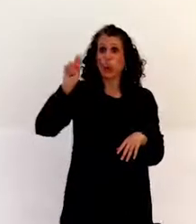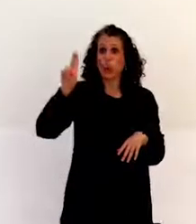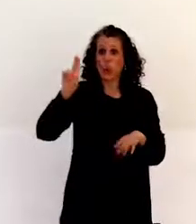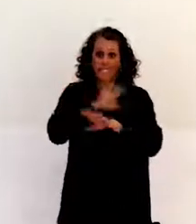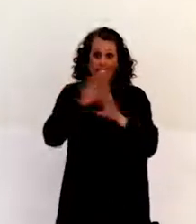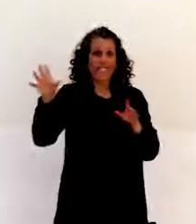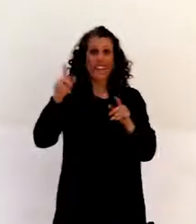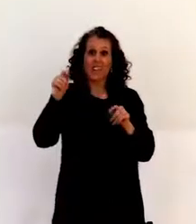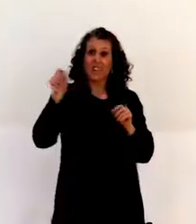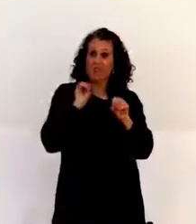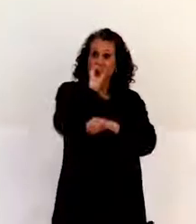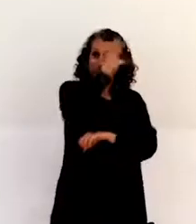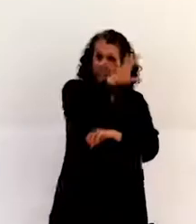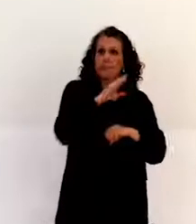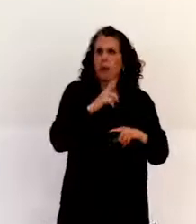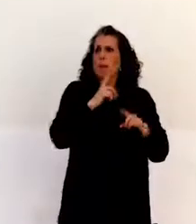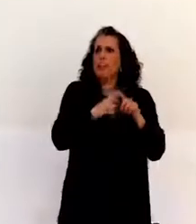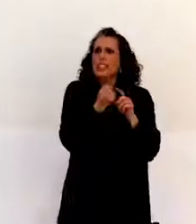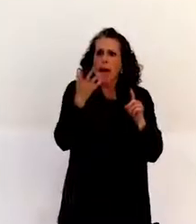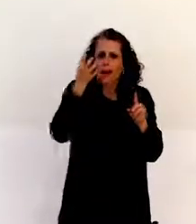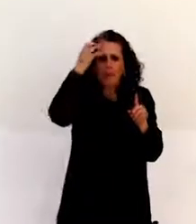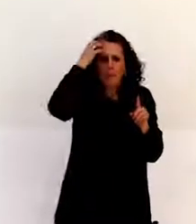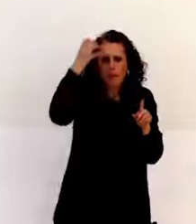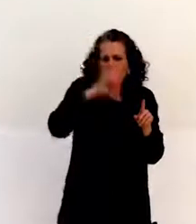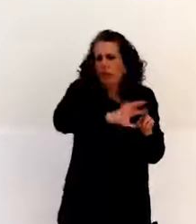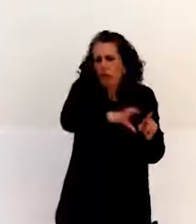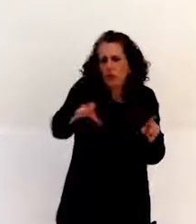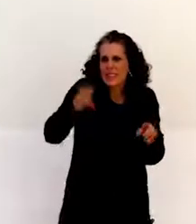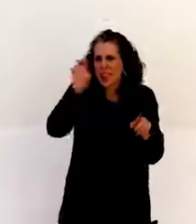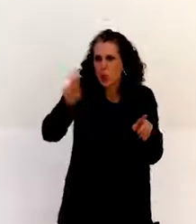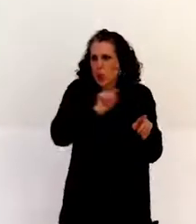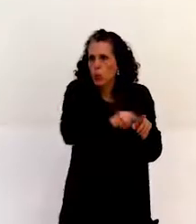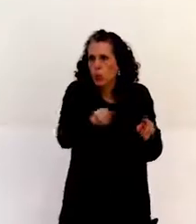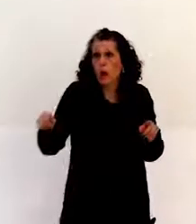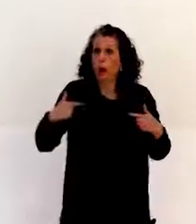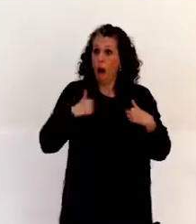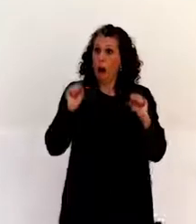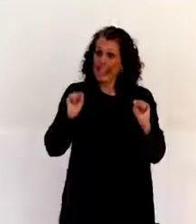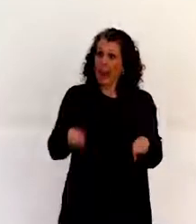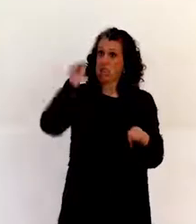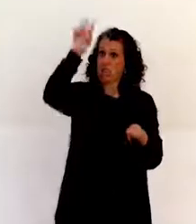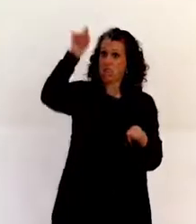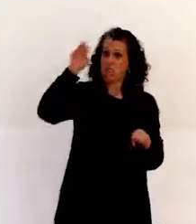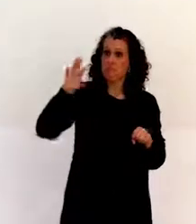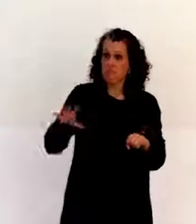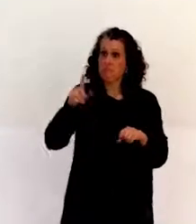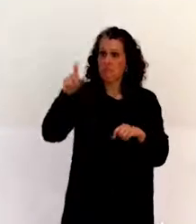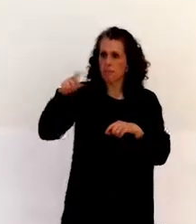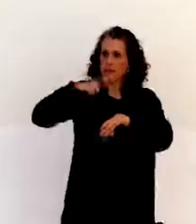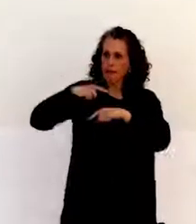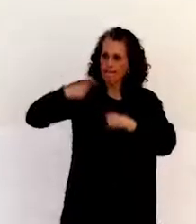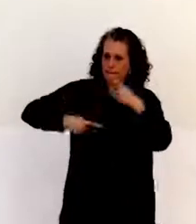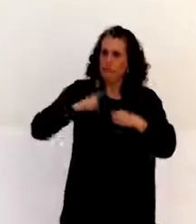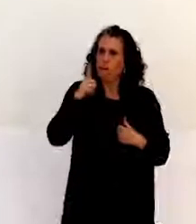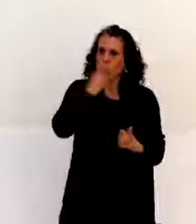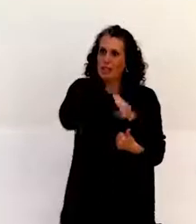and also quite a lot of EU member states. I will hopefully be able to give it in chronological order the ones who did it so far. We